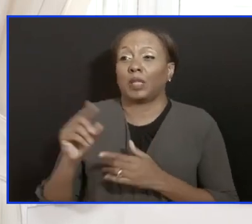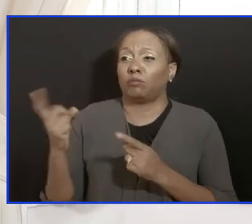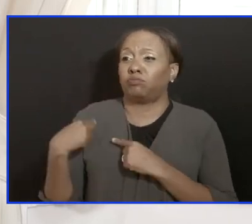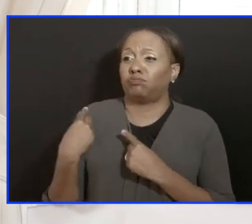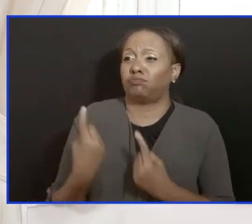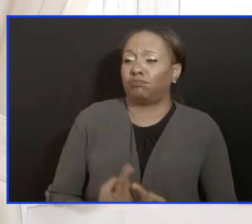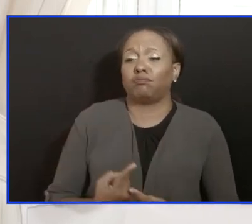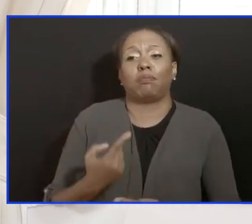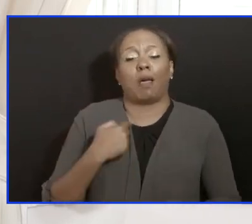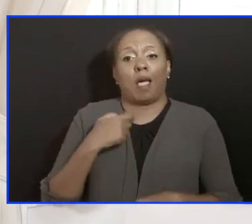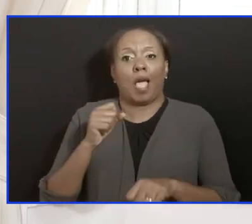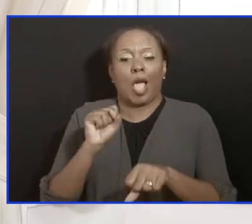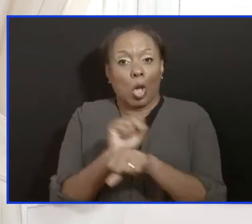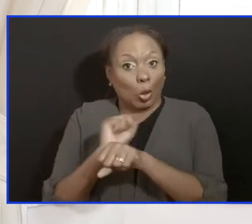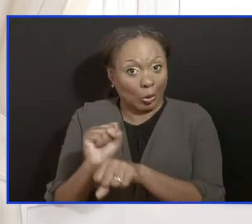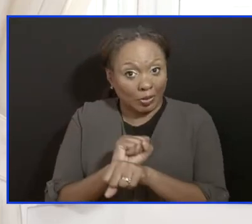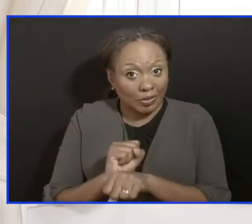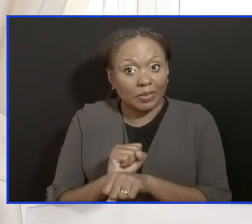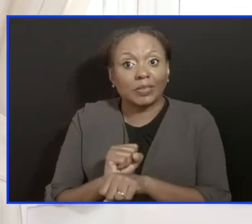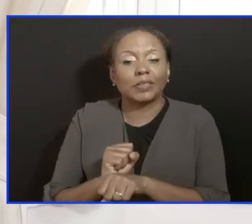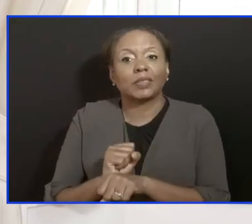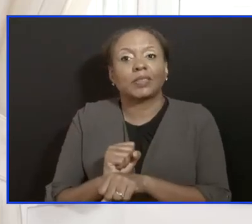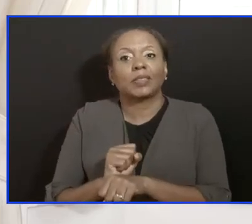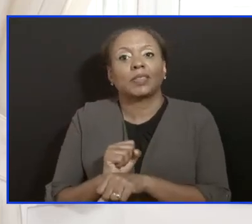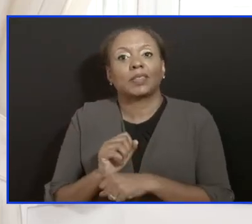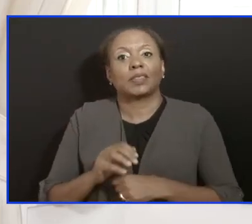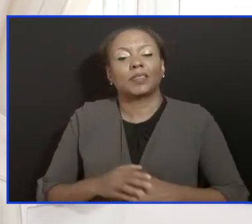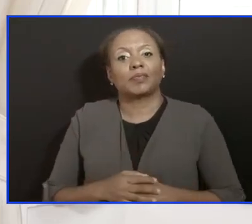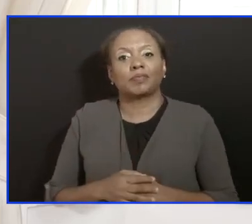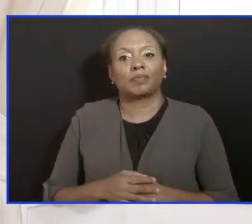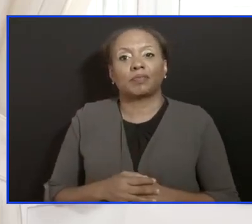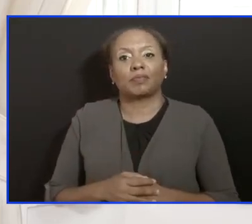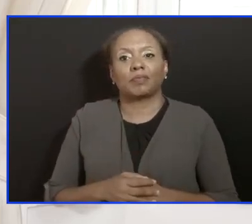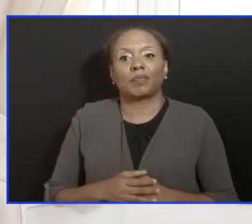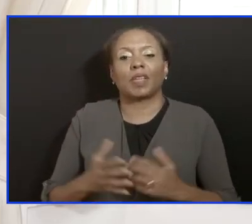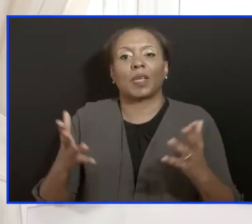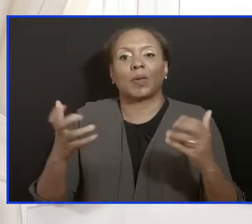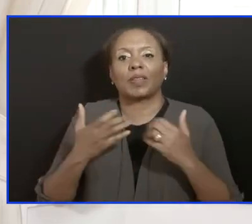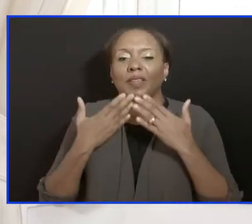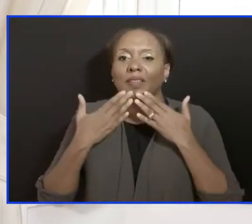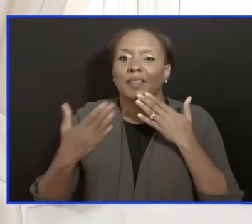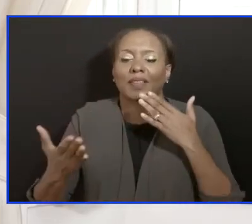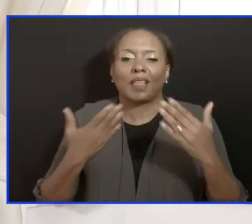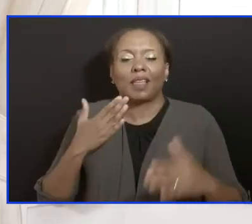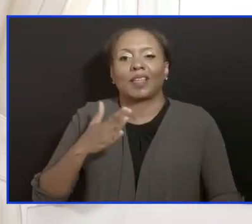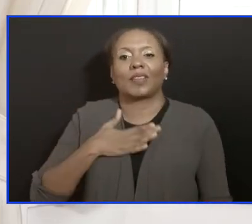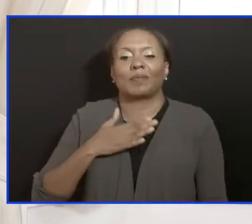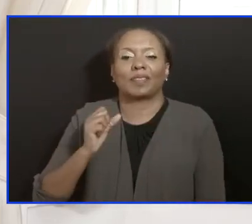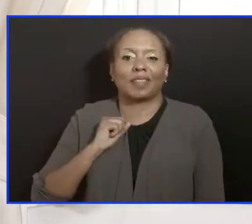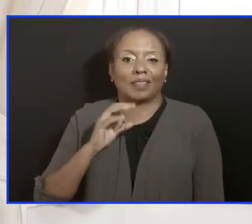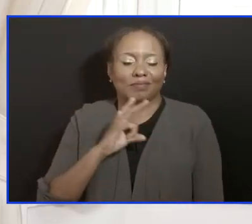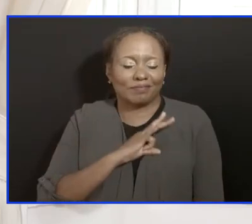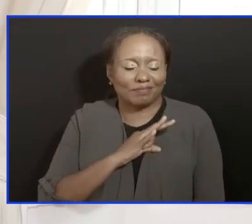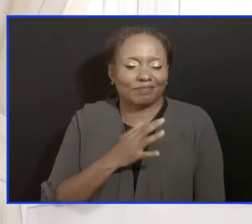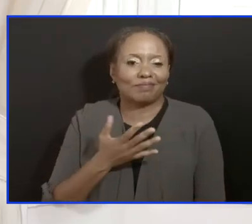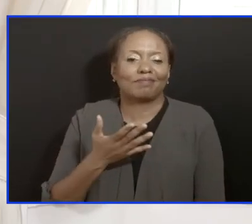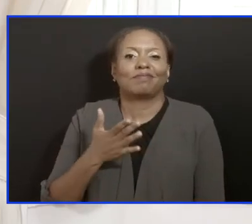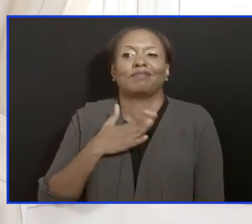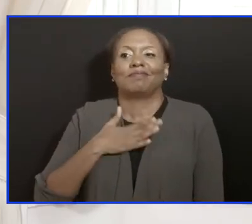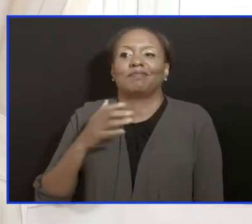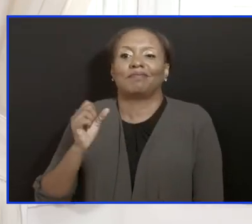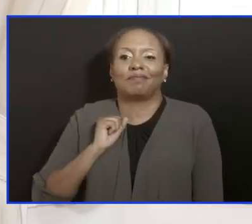it would be very inappropriate of me to not thank my staff. They have been working